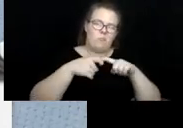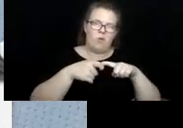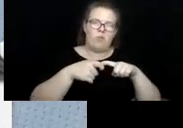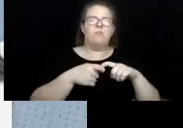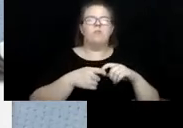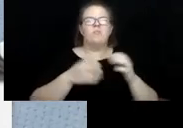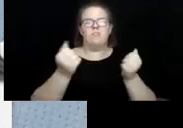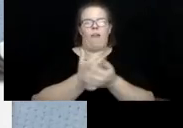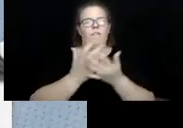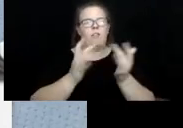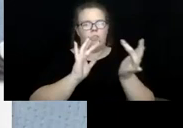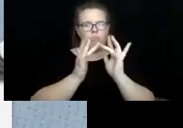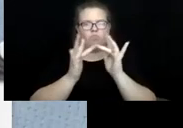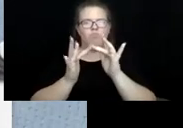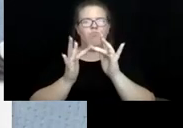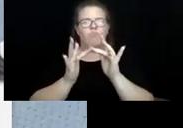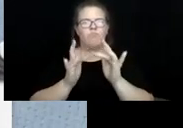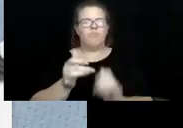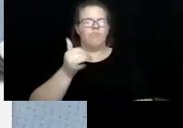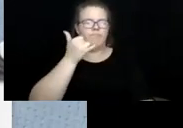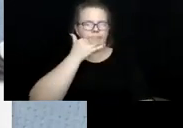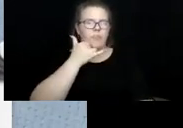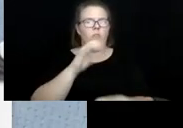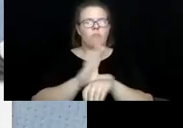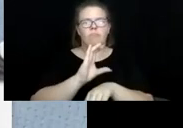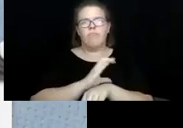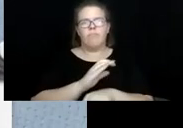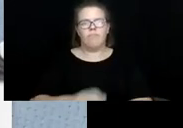done electronically. Next slide, please.